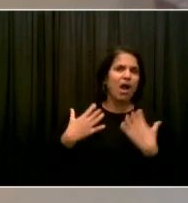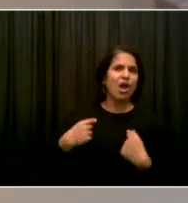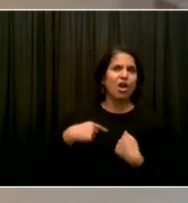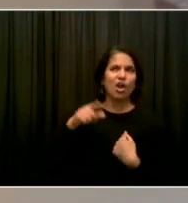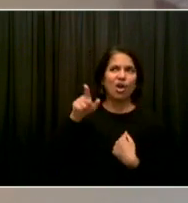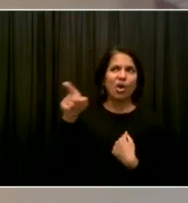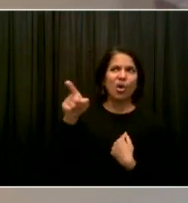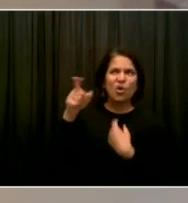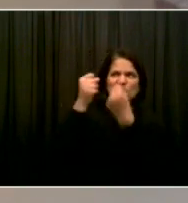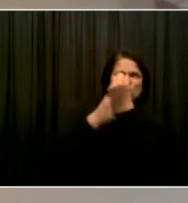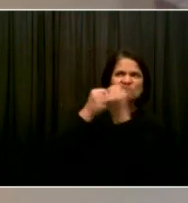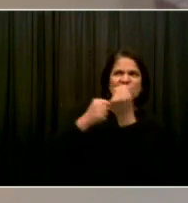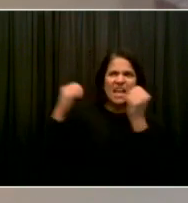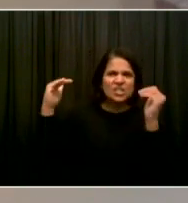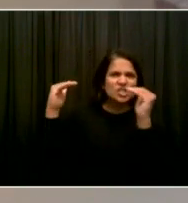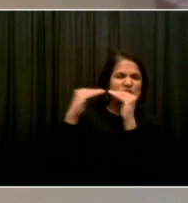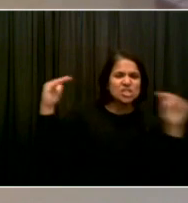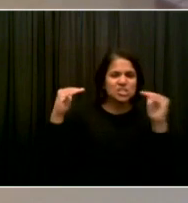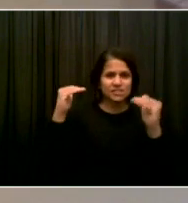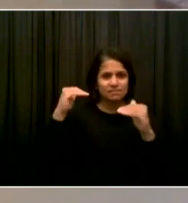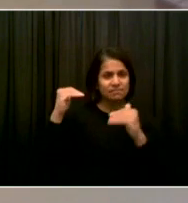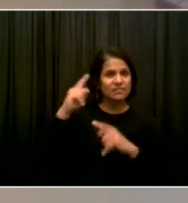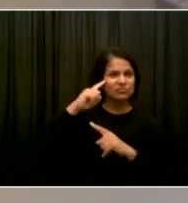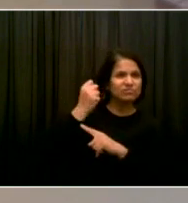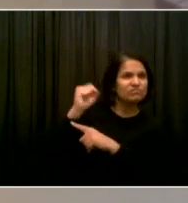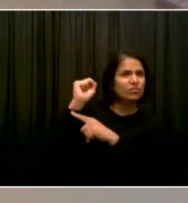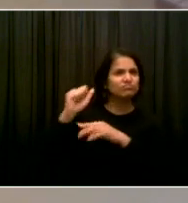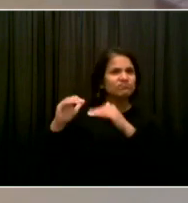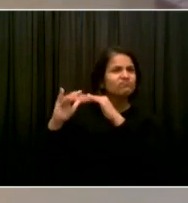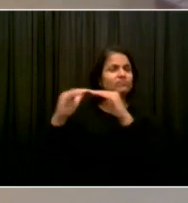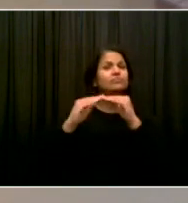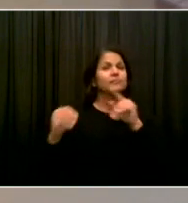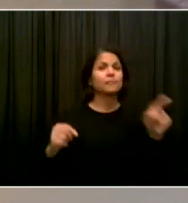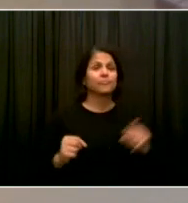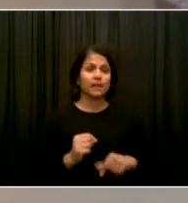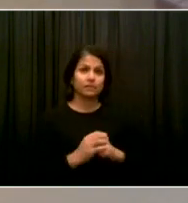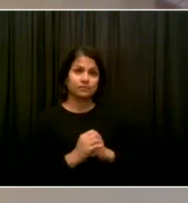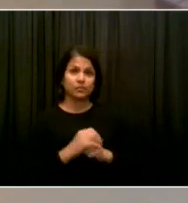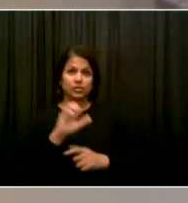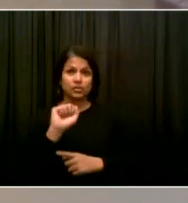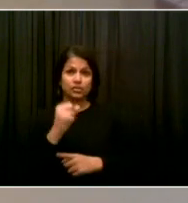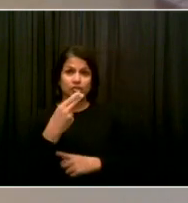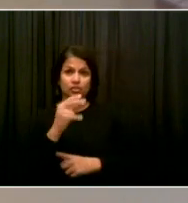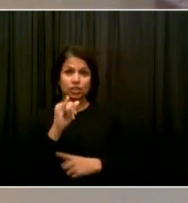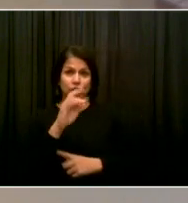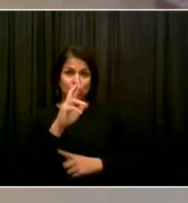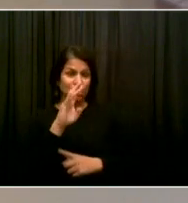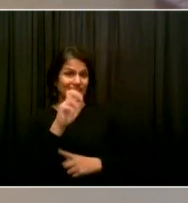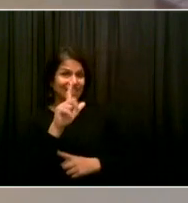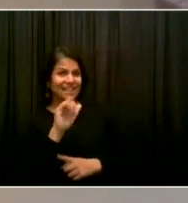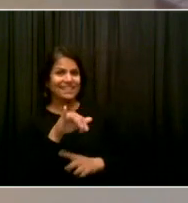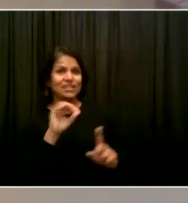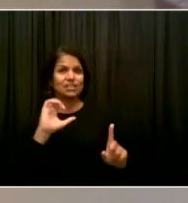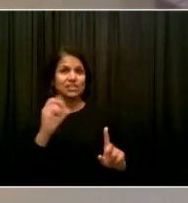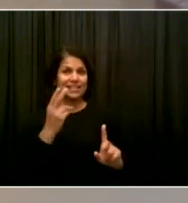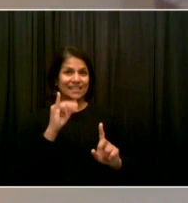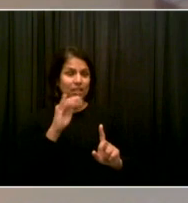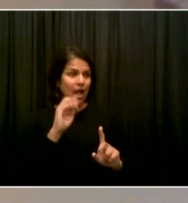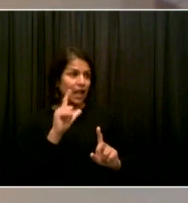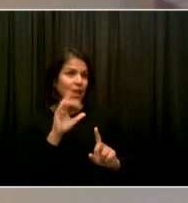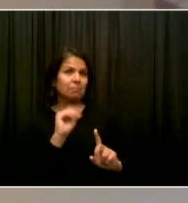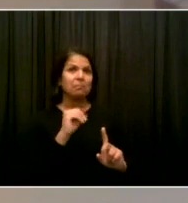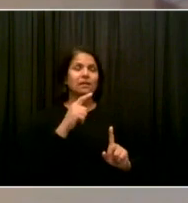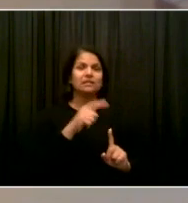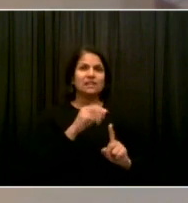Kennedy, Bella Absa, Shirley Chisholm, and so many others. They were outrageous and in a good way